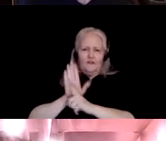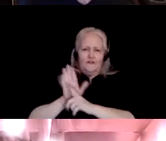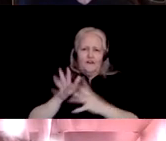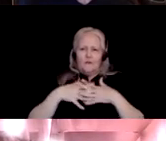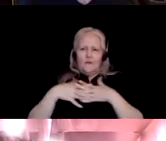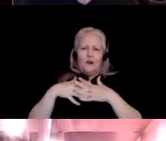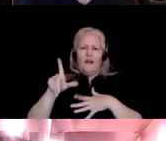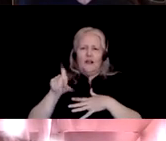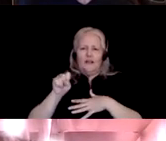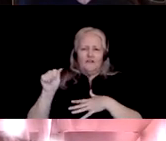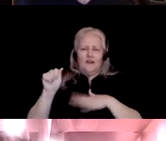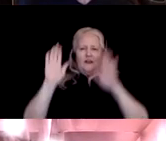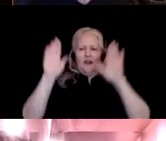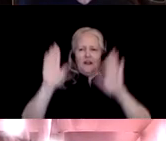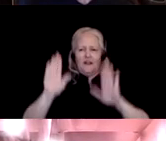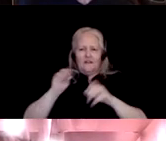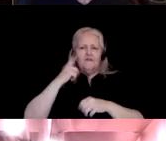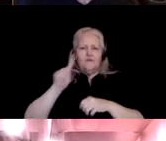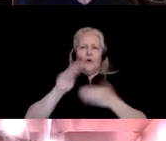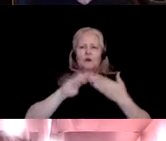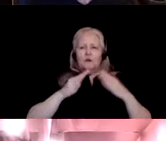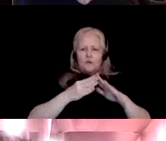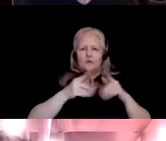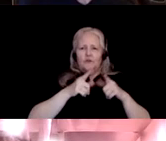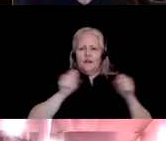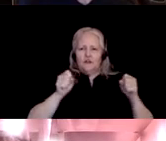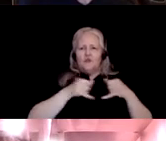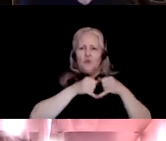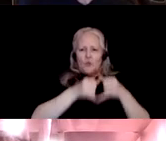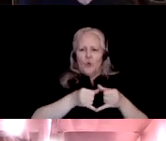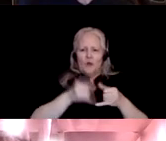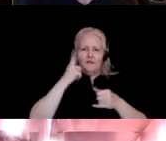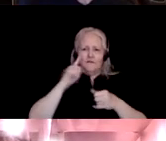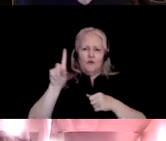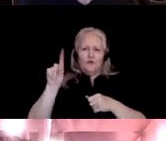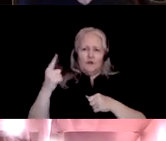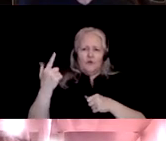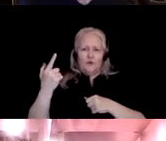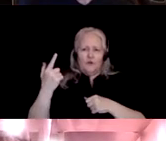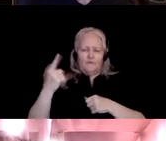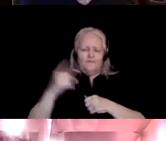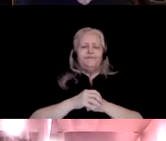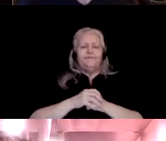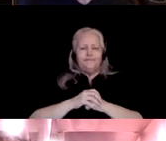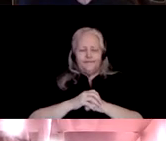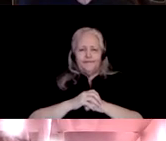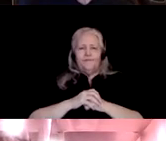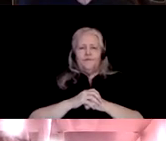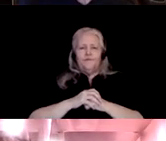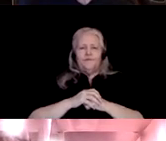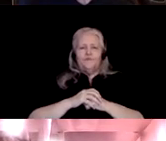Excellence in Community Linguistics Award for 2021 Award. I thank